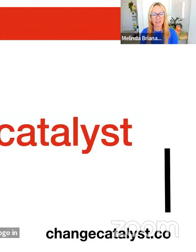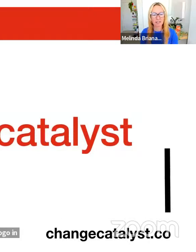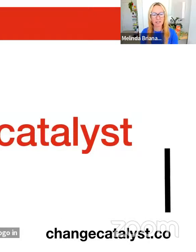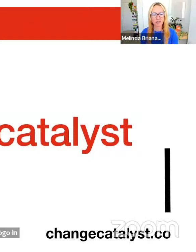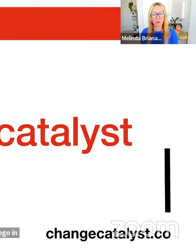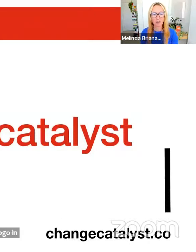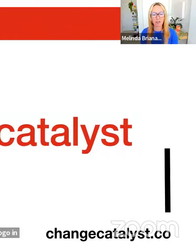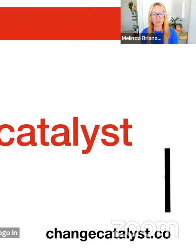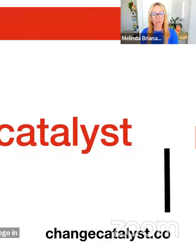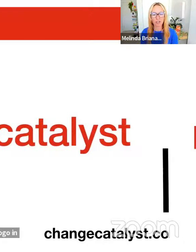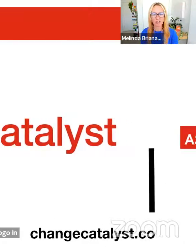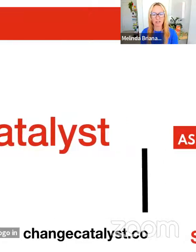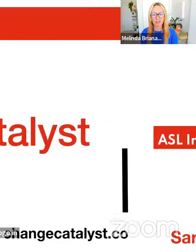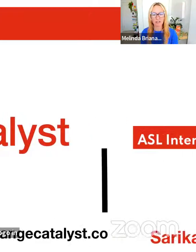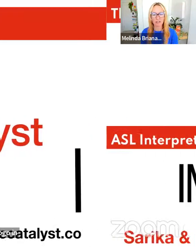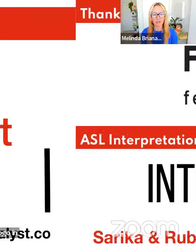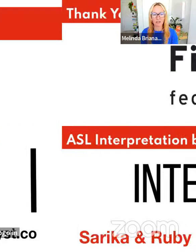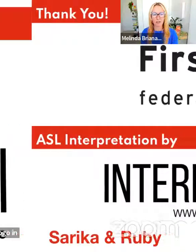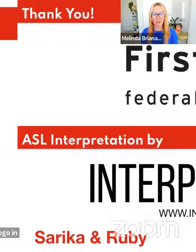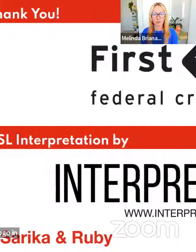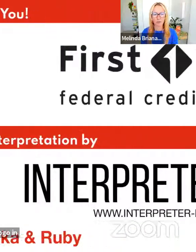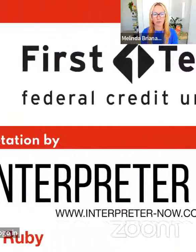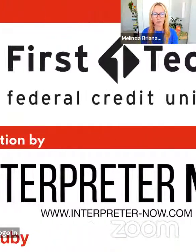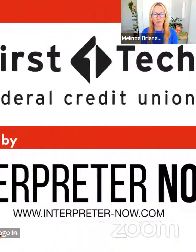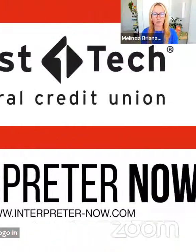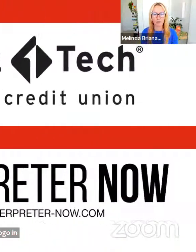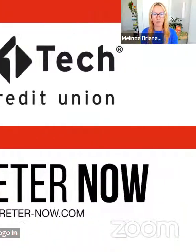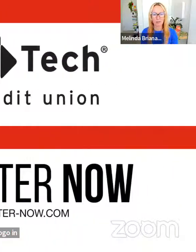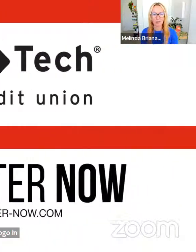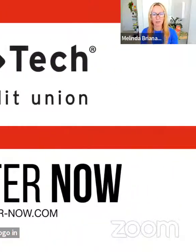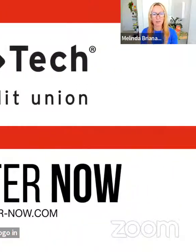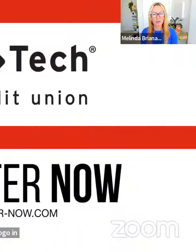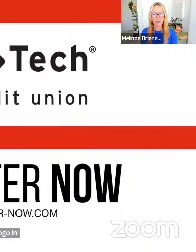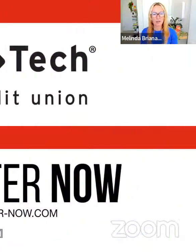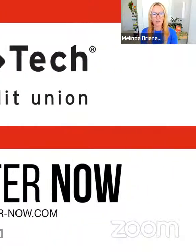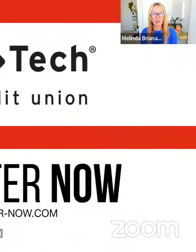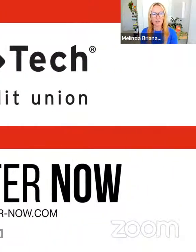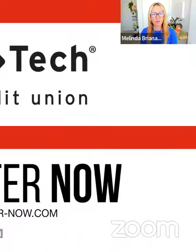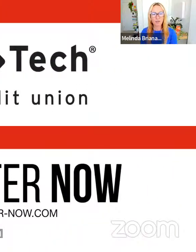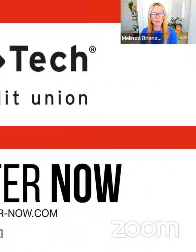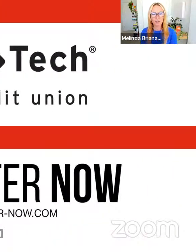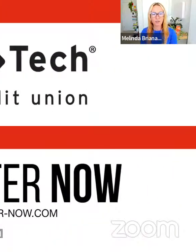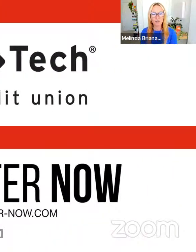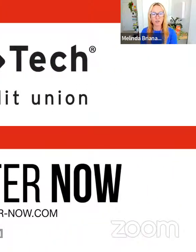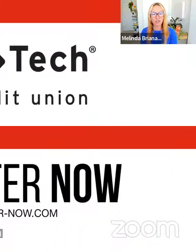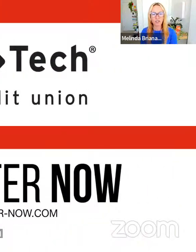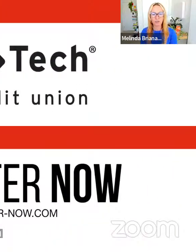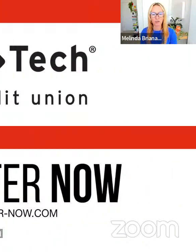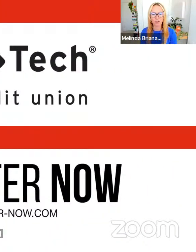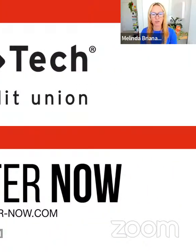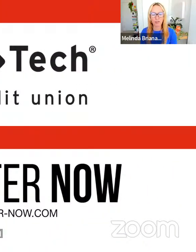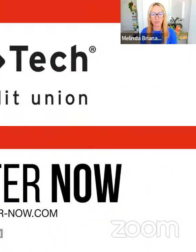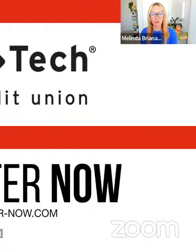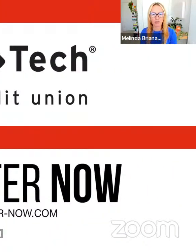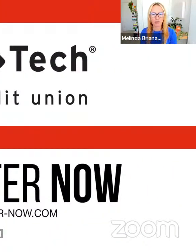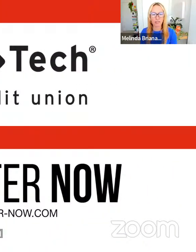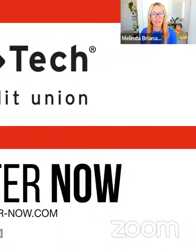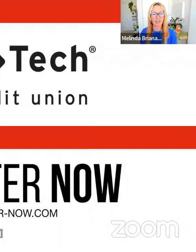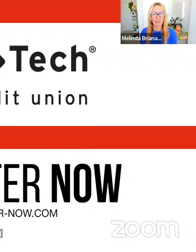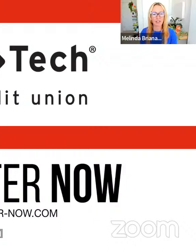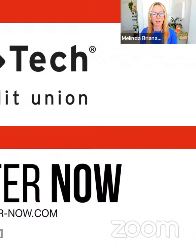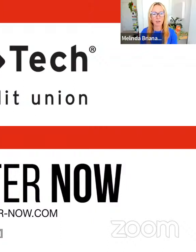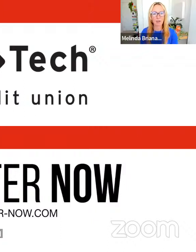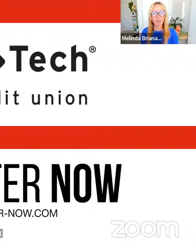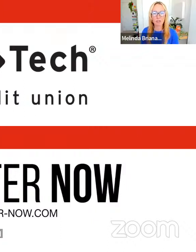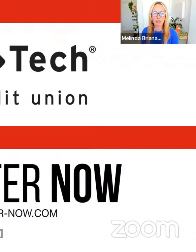the URL changecatalyst.co. And thank you to First Tech Federal Credit Union.